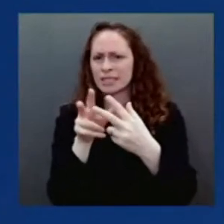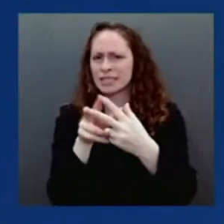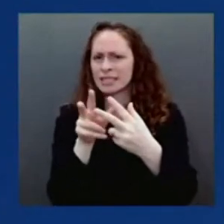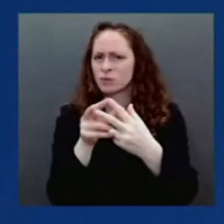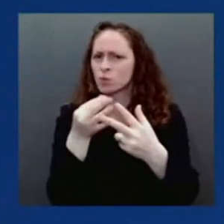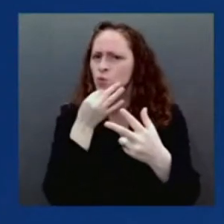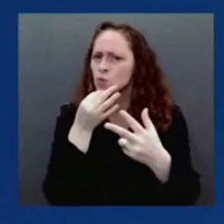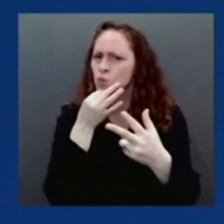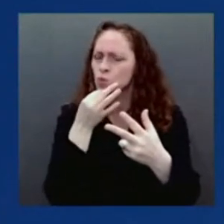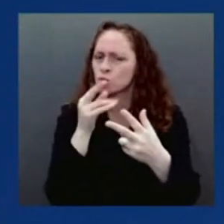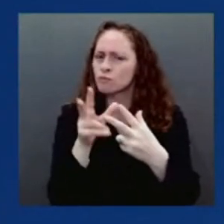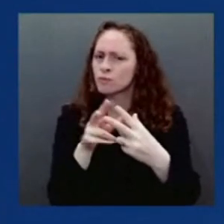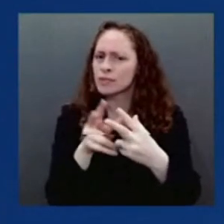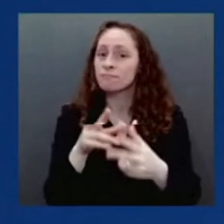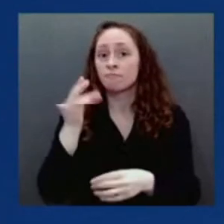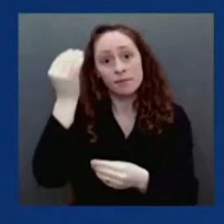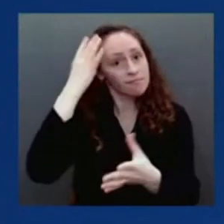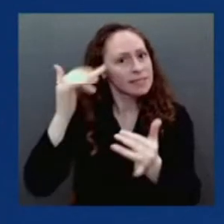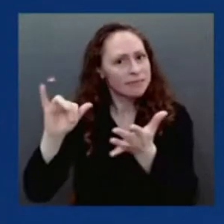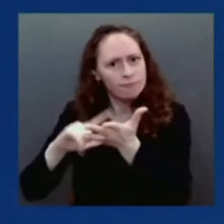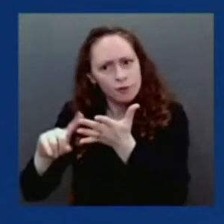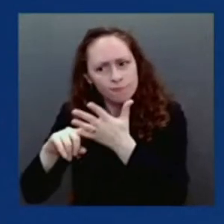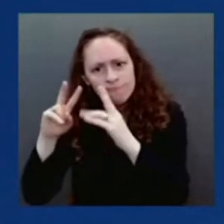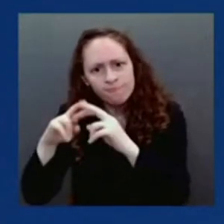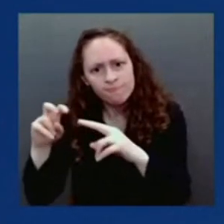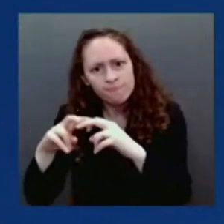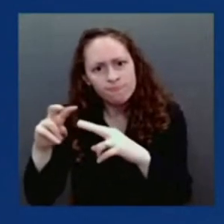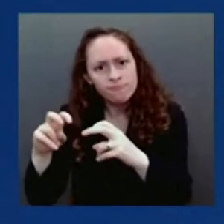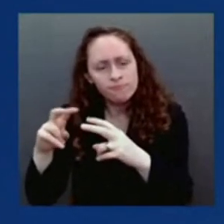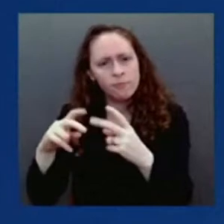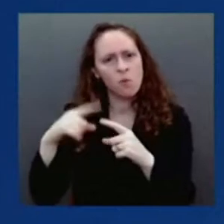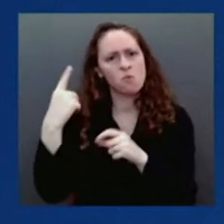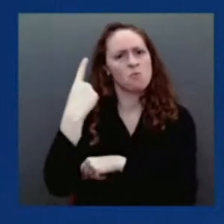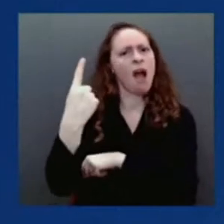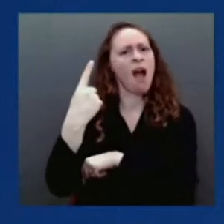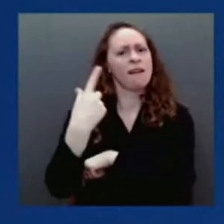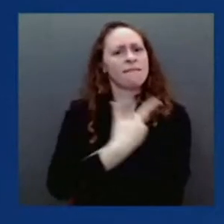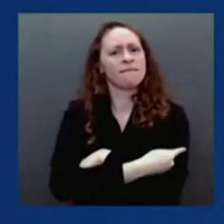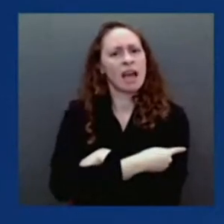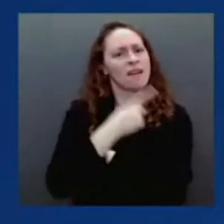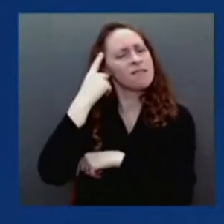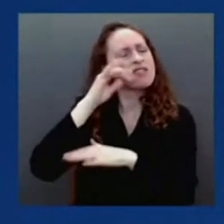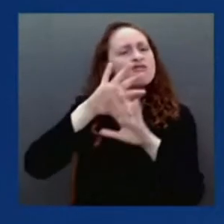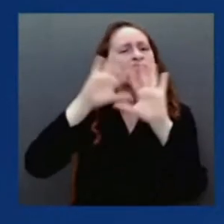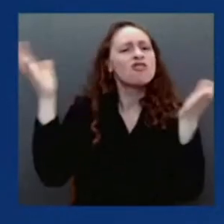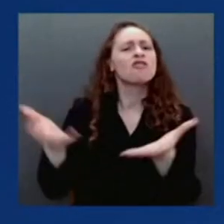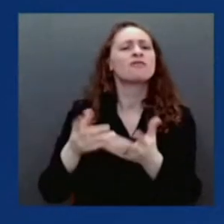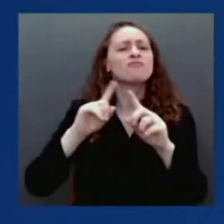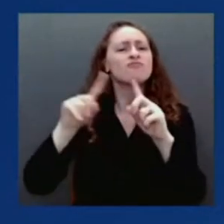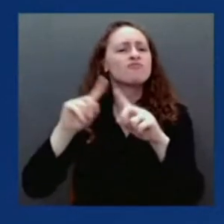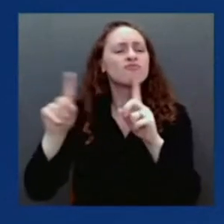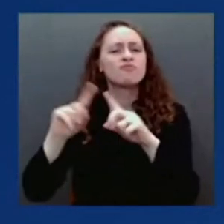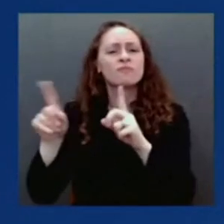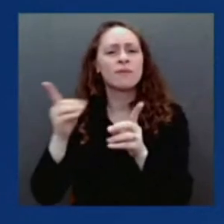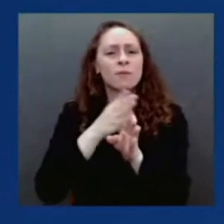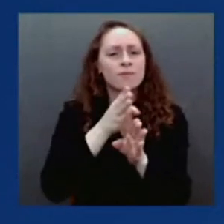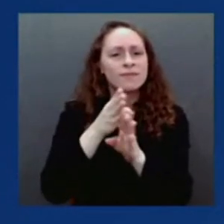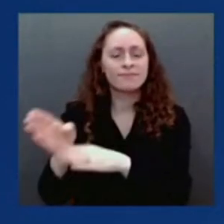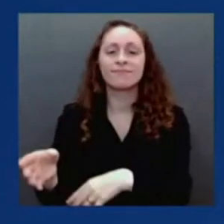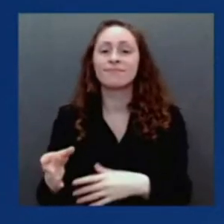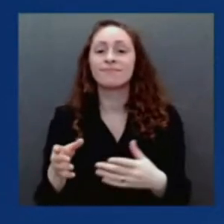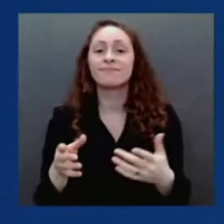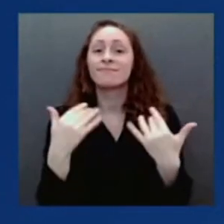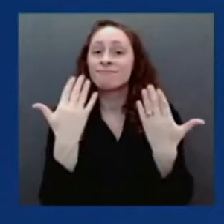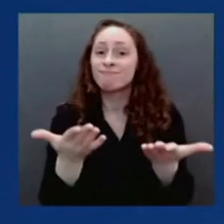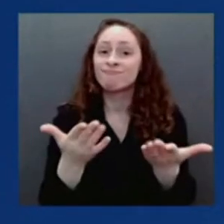Thanks, doctors. With that, let's open it up for some questions. Kevin. Thanks, Jeff. First question, let's go to